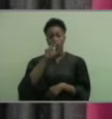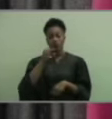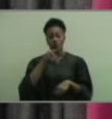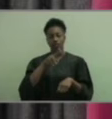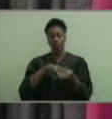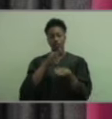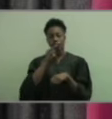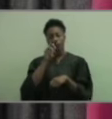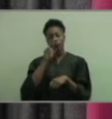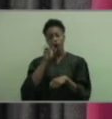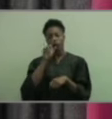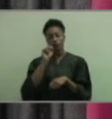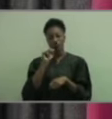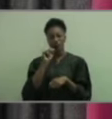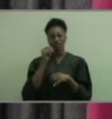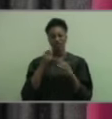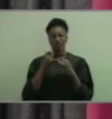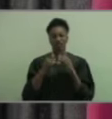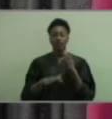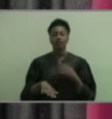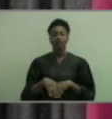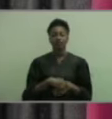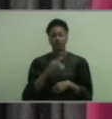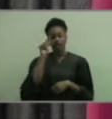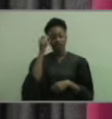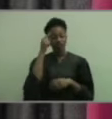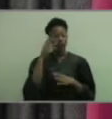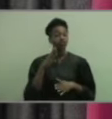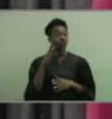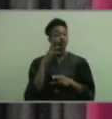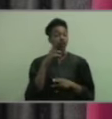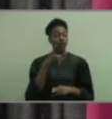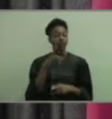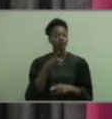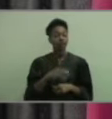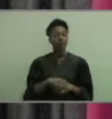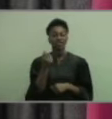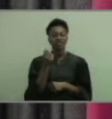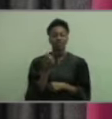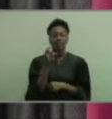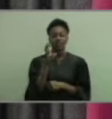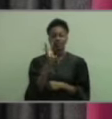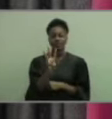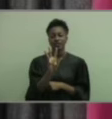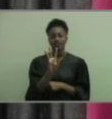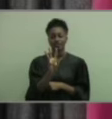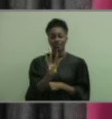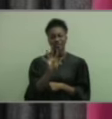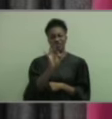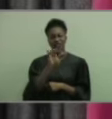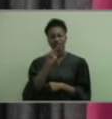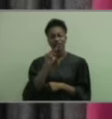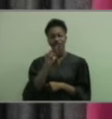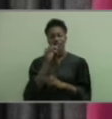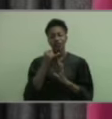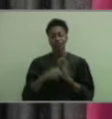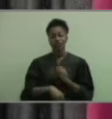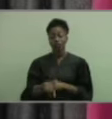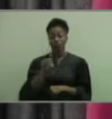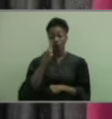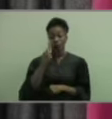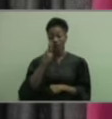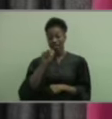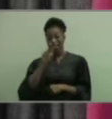semifinalist, governor's honors program participant, 16 fine arts diploma seals, 1 Navy